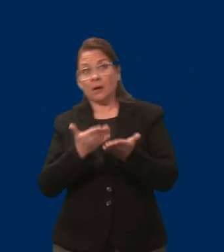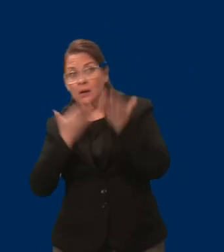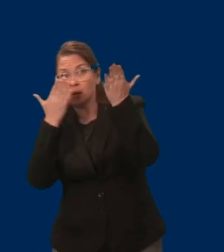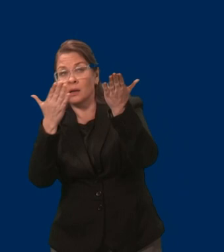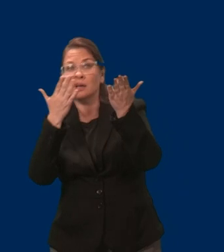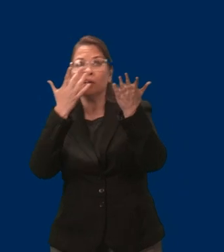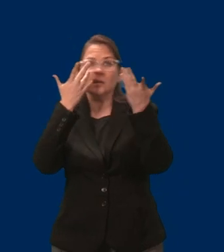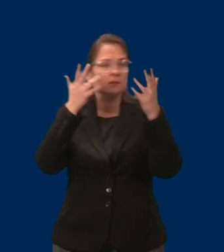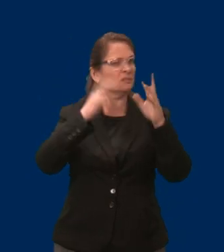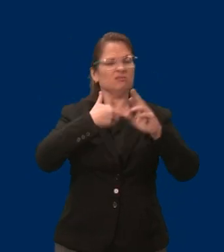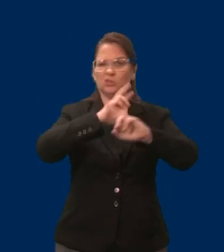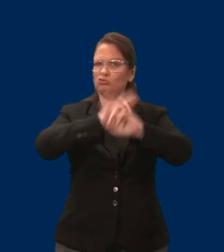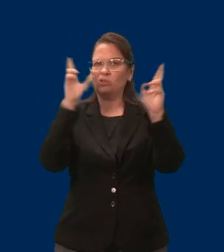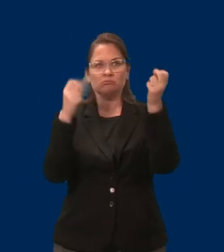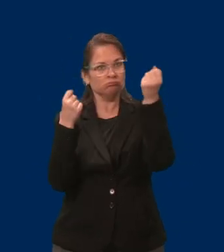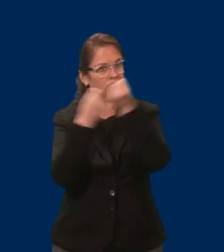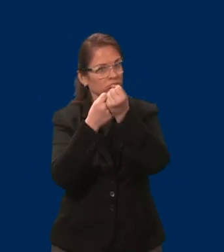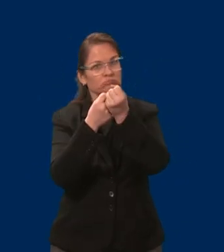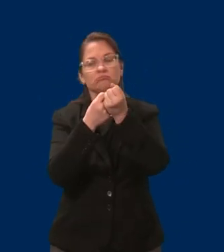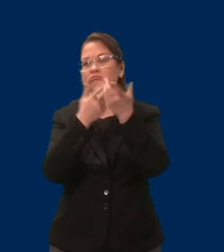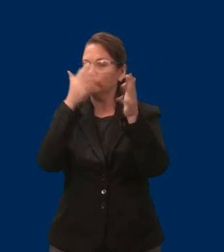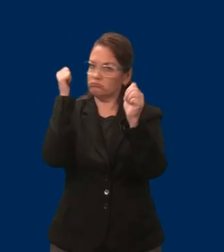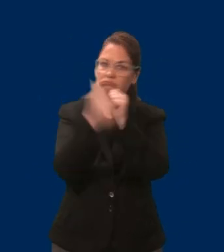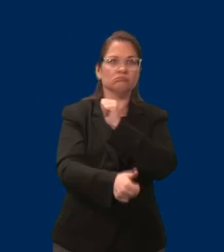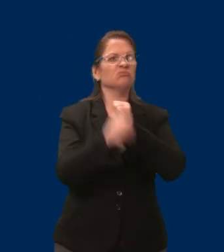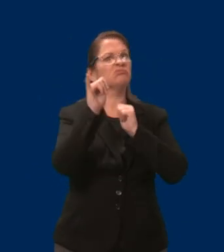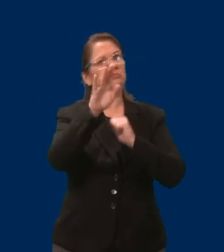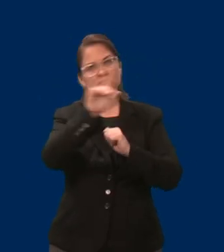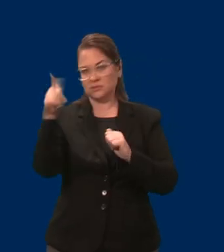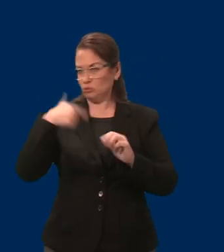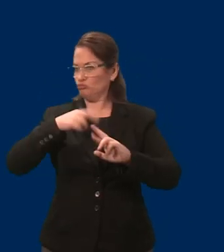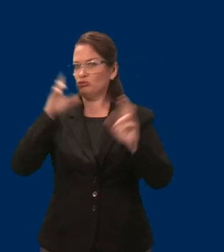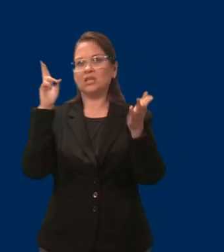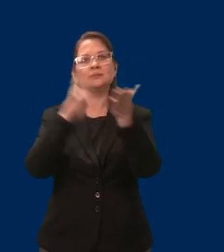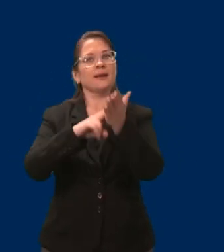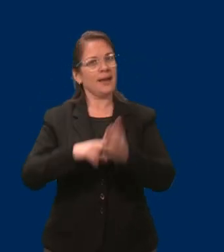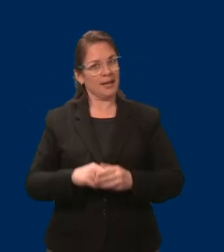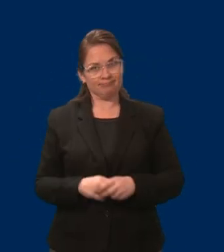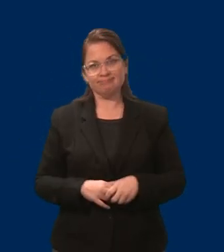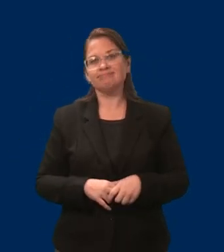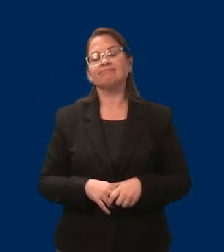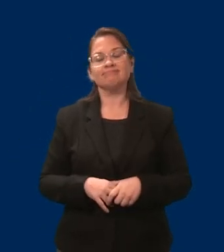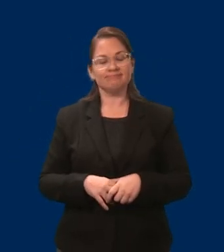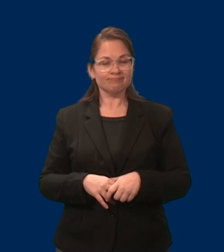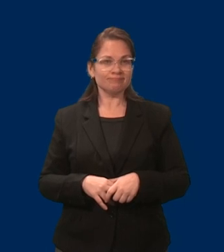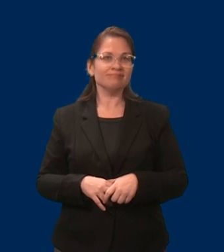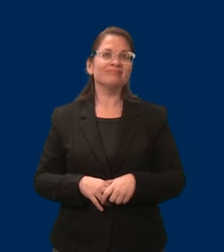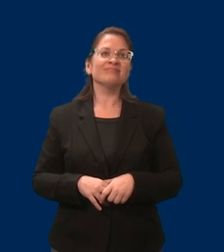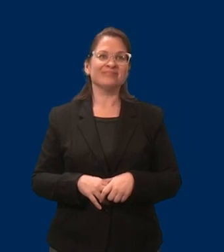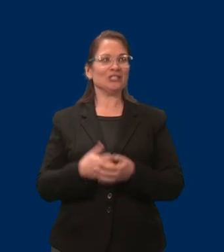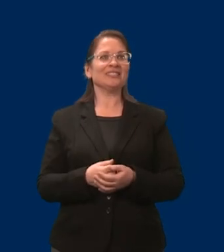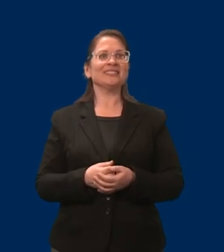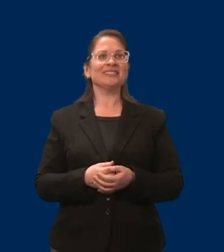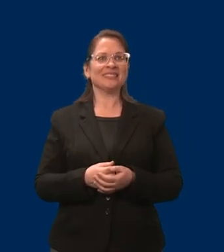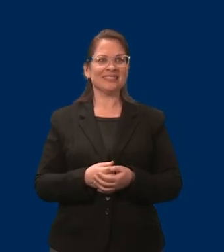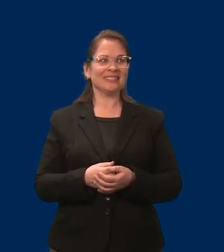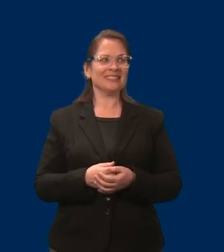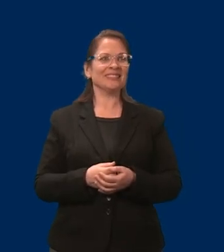absolutely there championing this across the board. with that, Senator Abeler. I'm glad you can all be here.